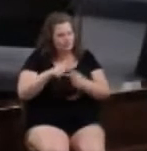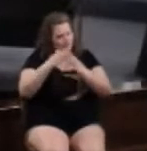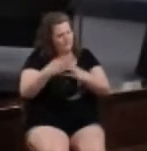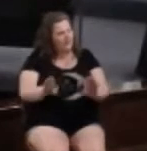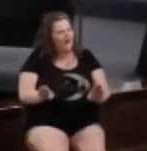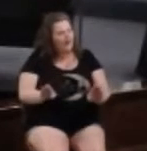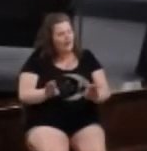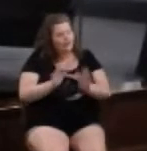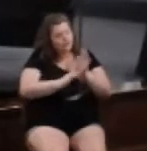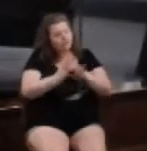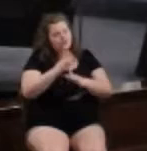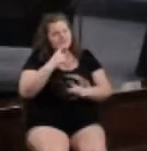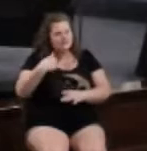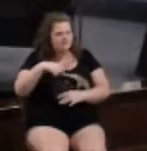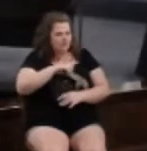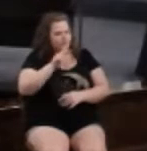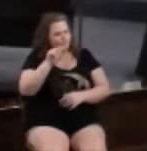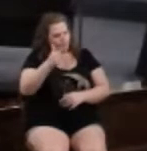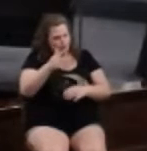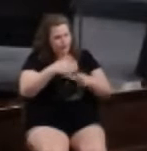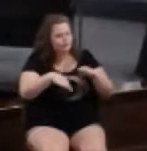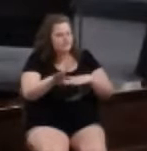Jesus tells us there's a third step.